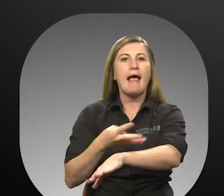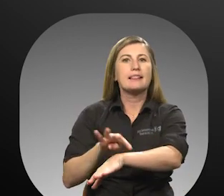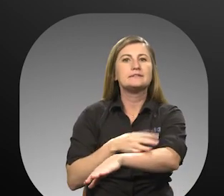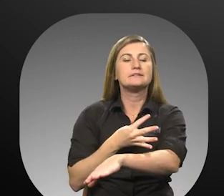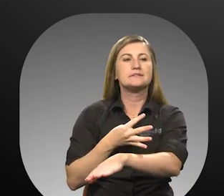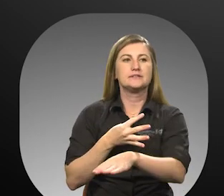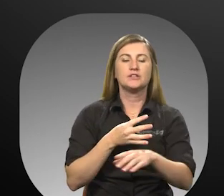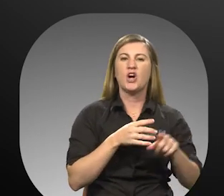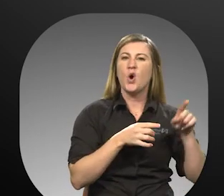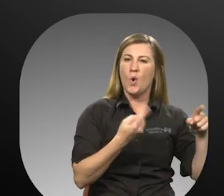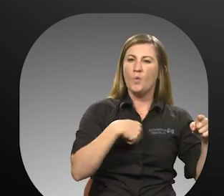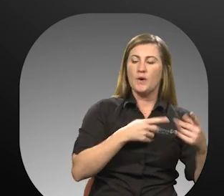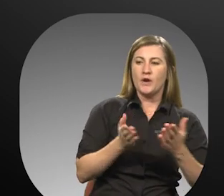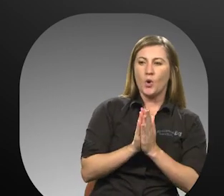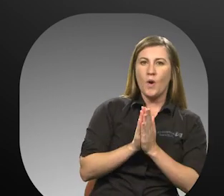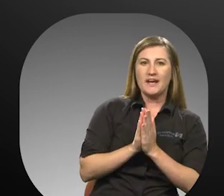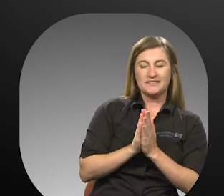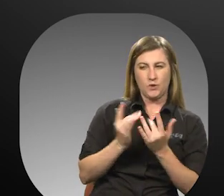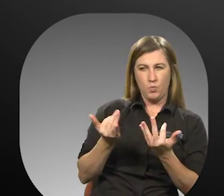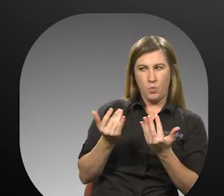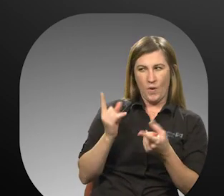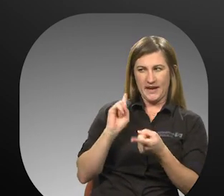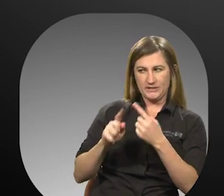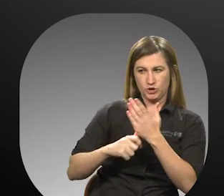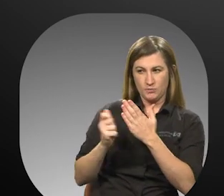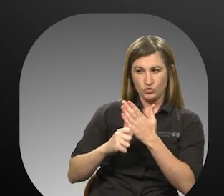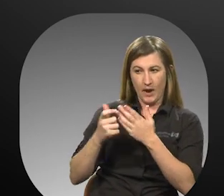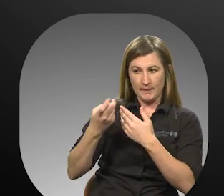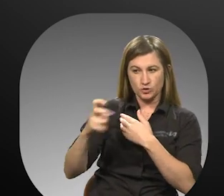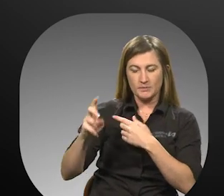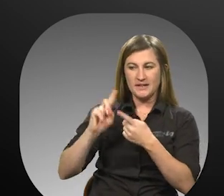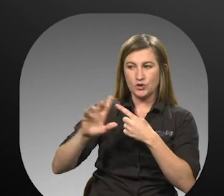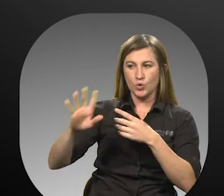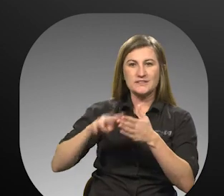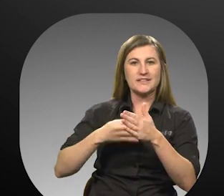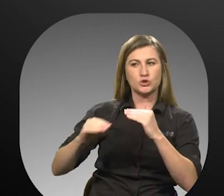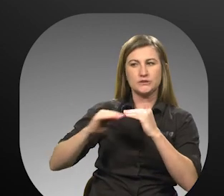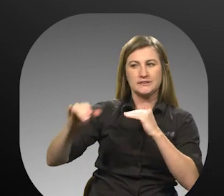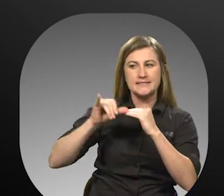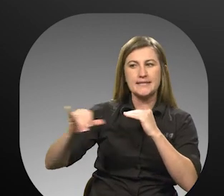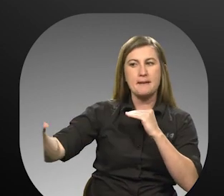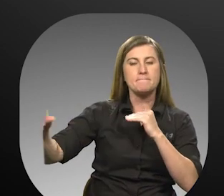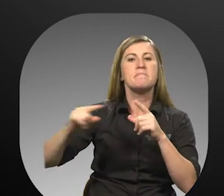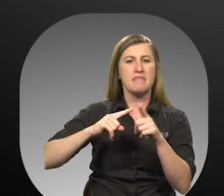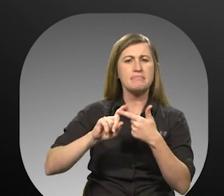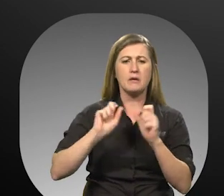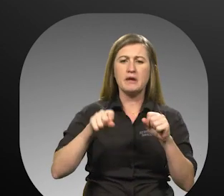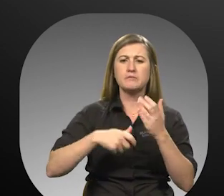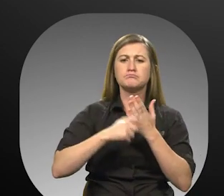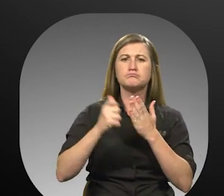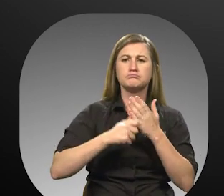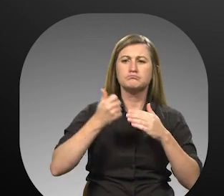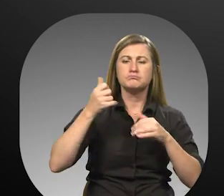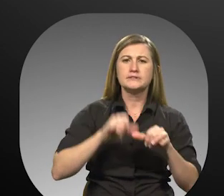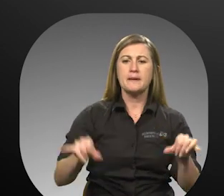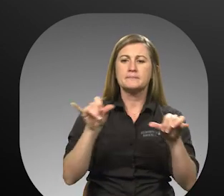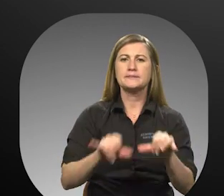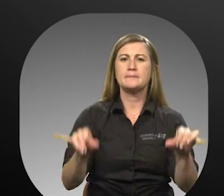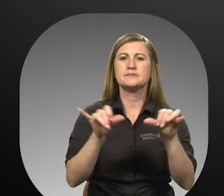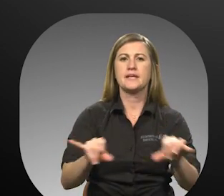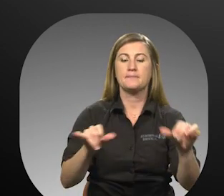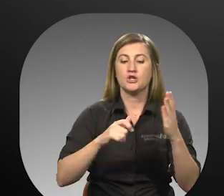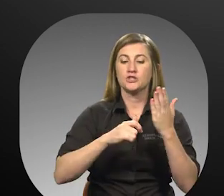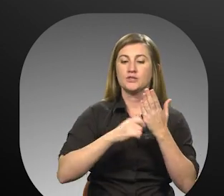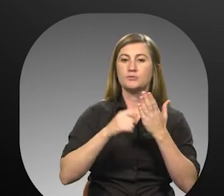requests that subscribed trips do not start until your schedule has stabilized. Then subscription trips can be made. Subscription